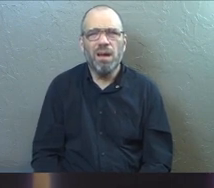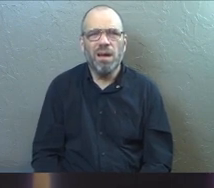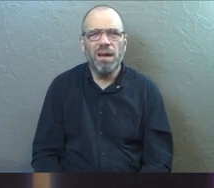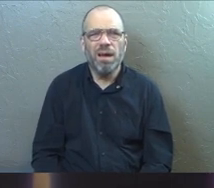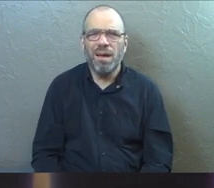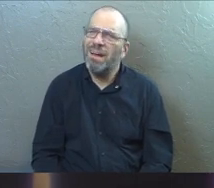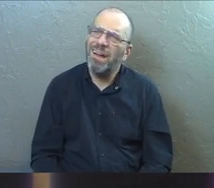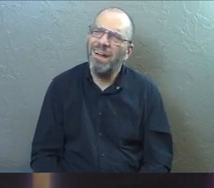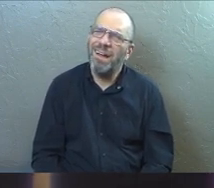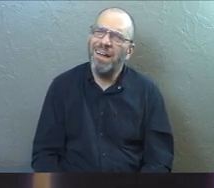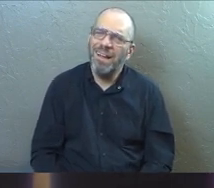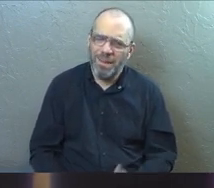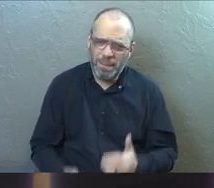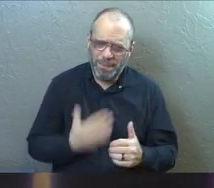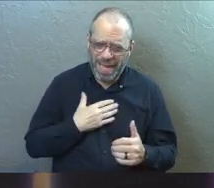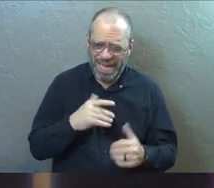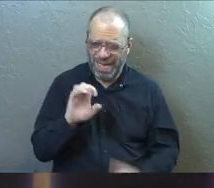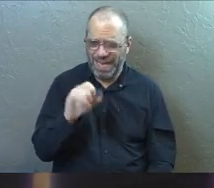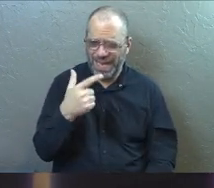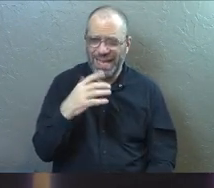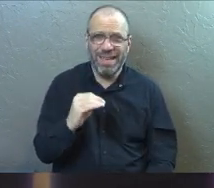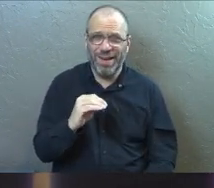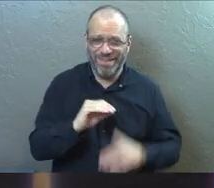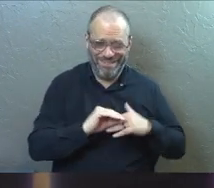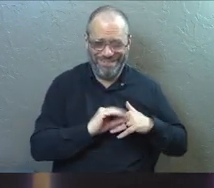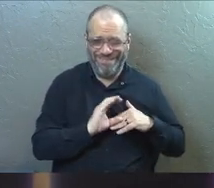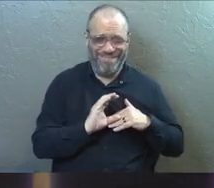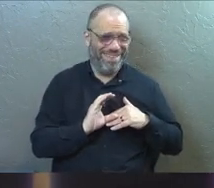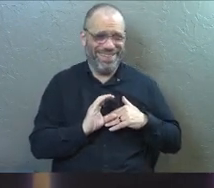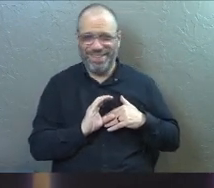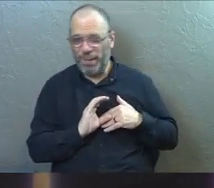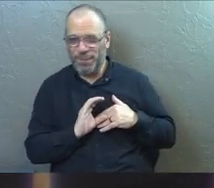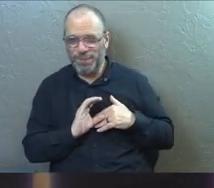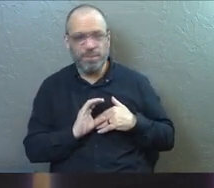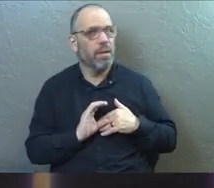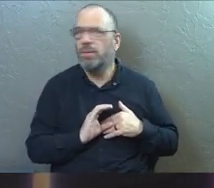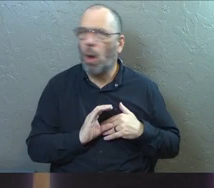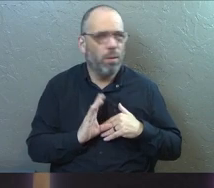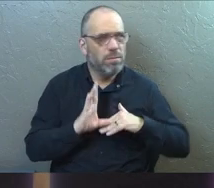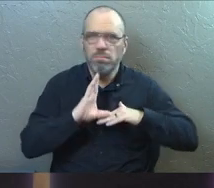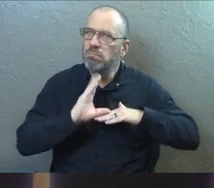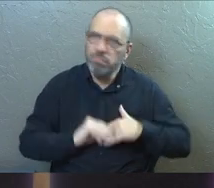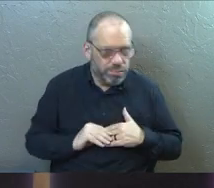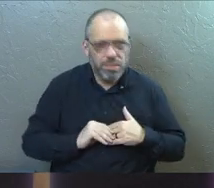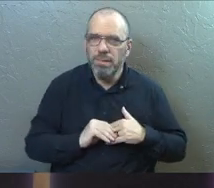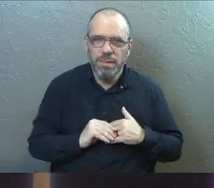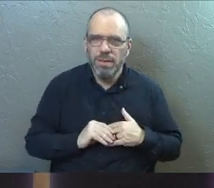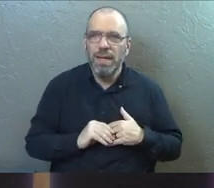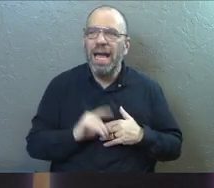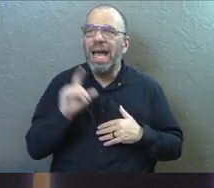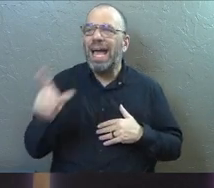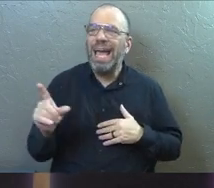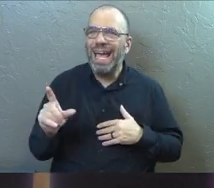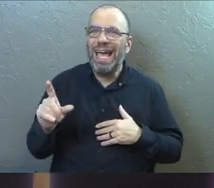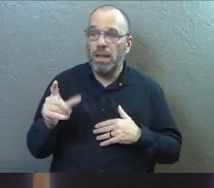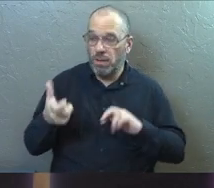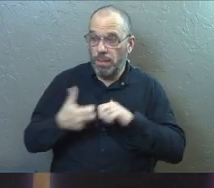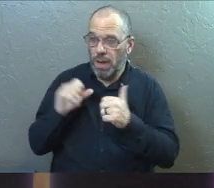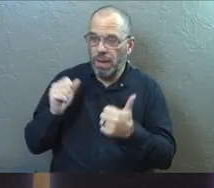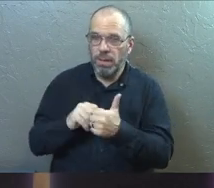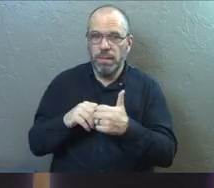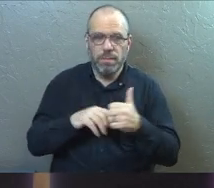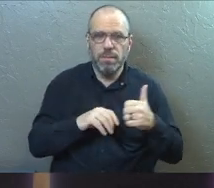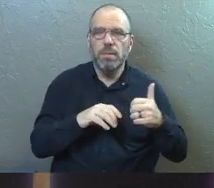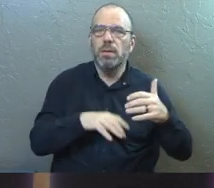that helps my ego? So much. Not. It would have put a lid on their problem